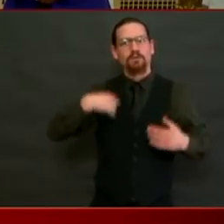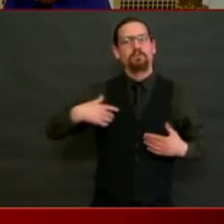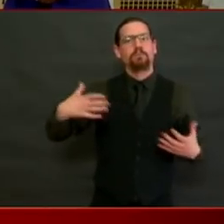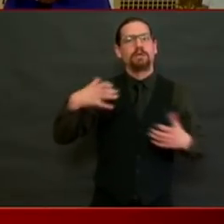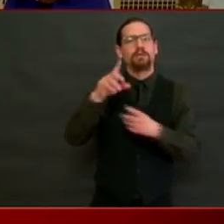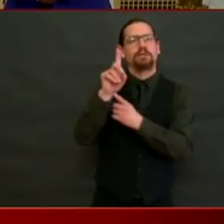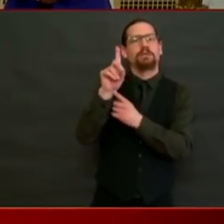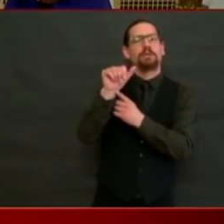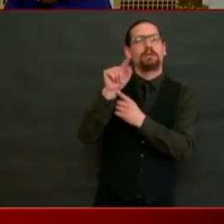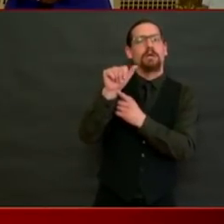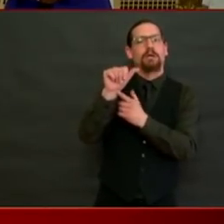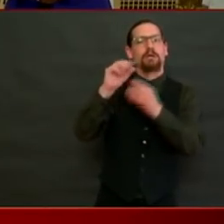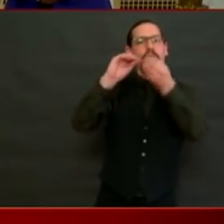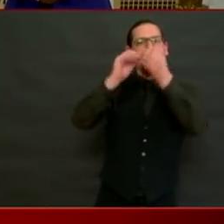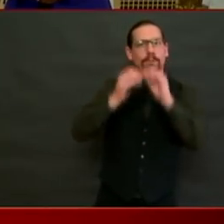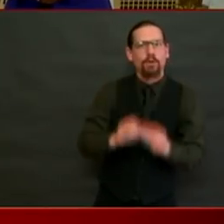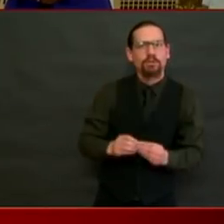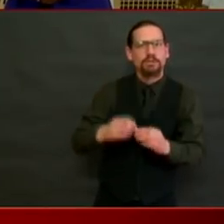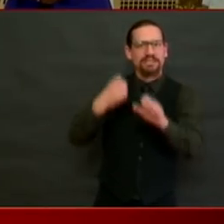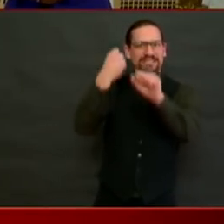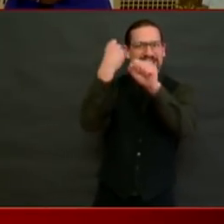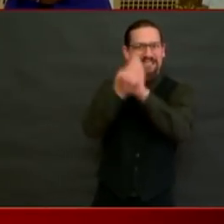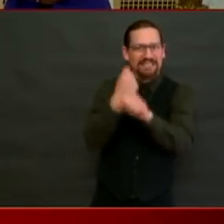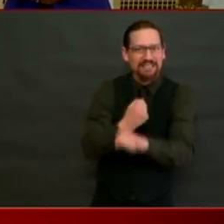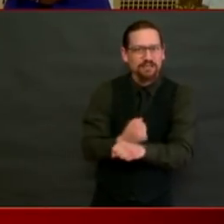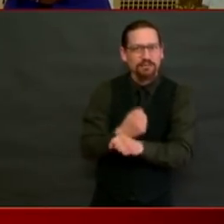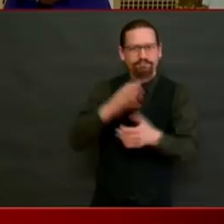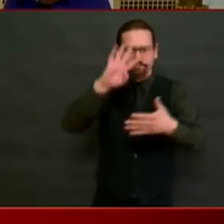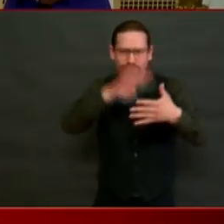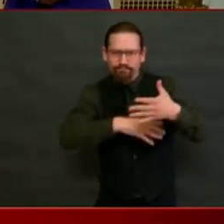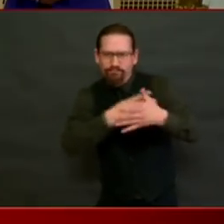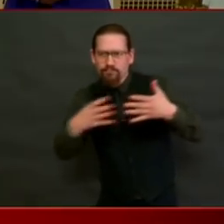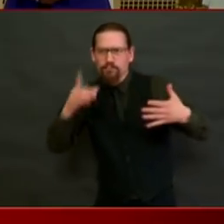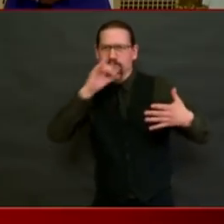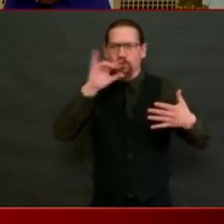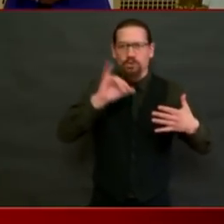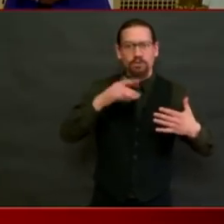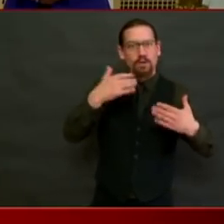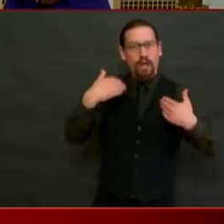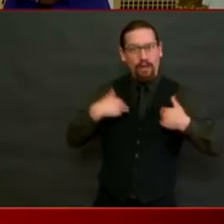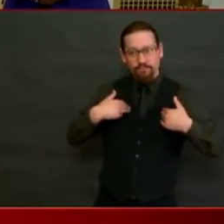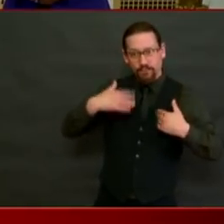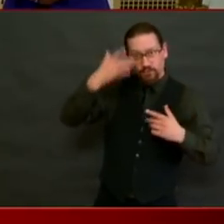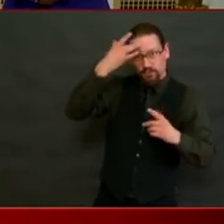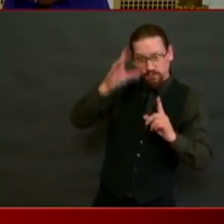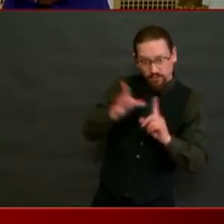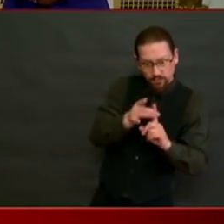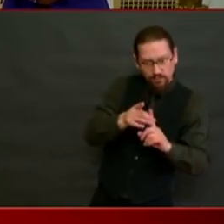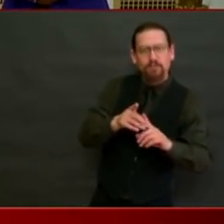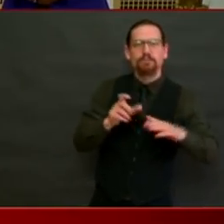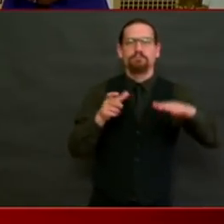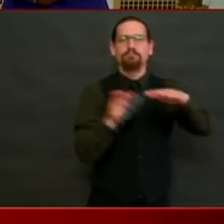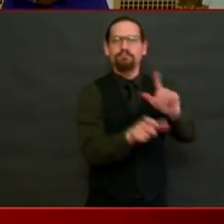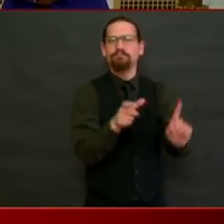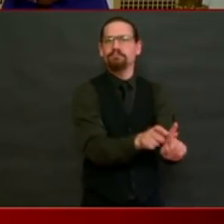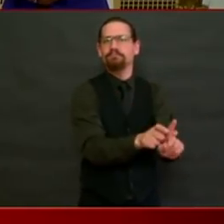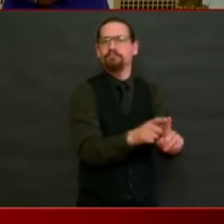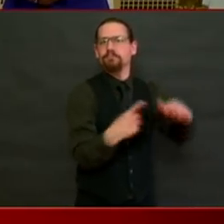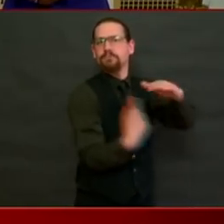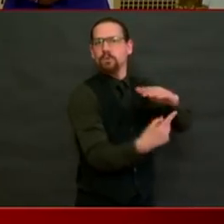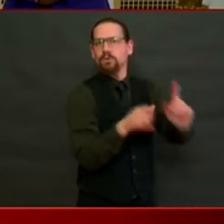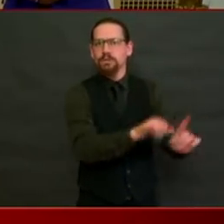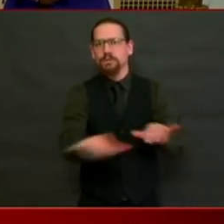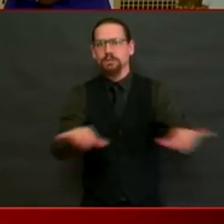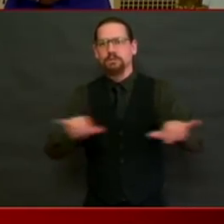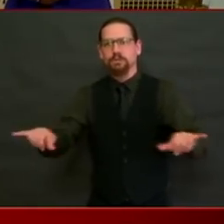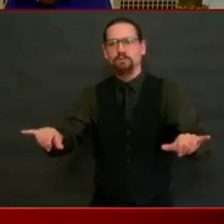are sick, and then getting those folks into isolation as quickly as possible. Thank you for your time. It's the weekend. It's a, it's